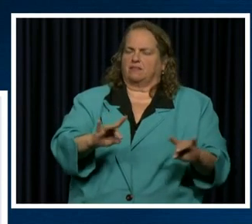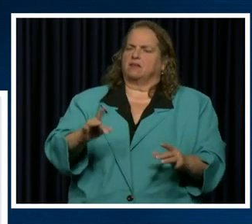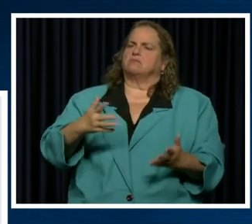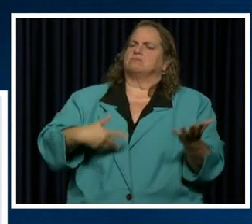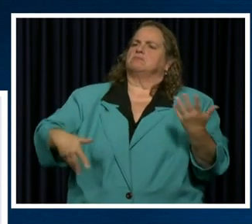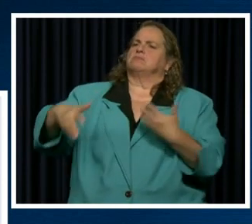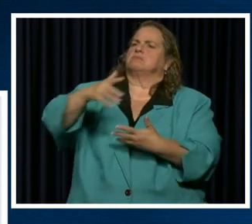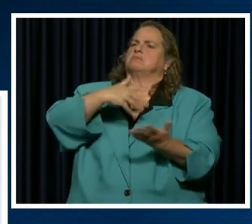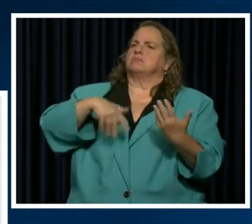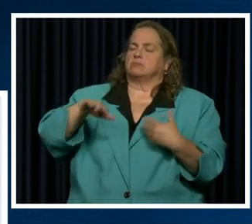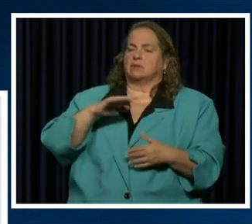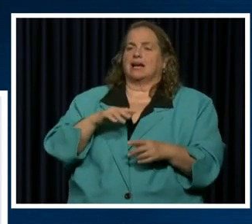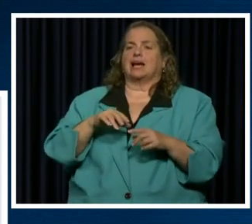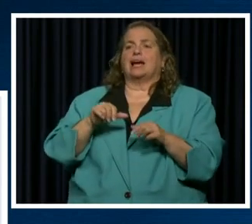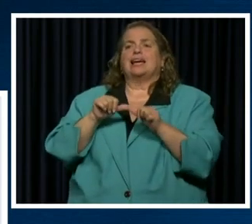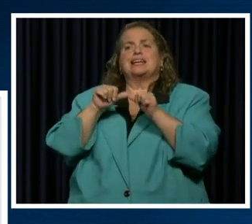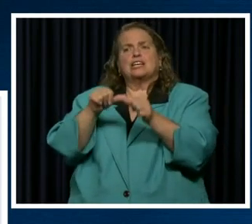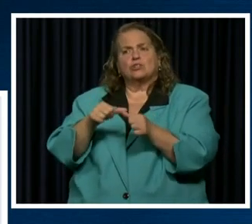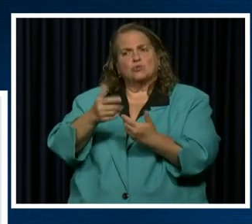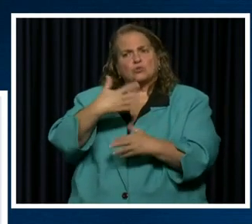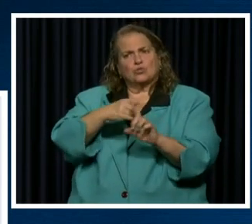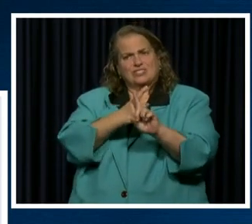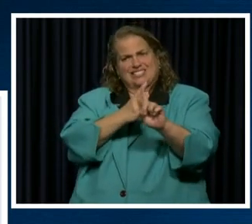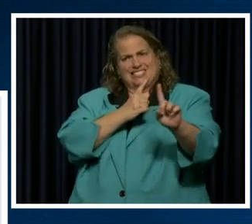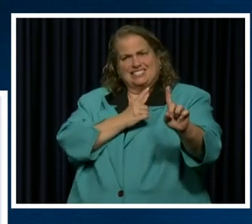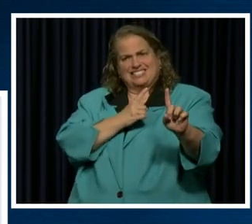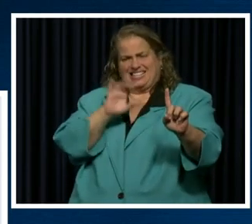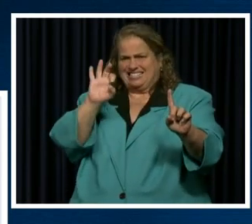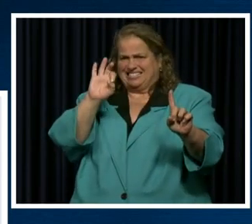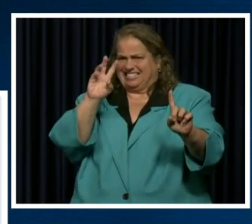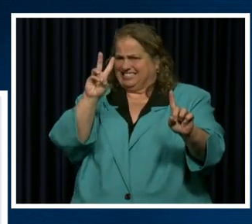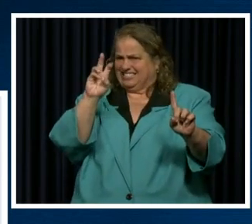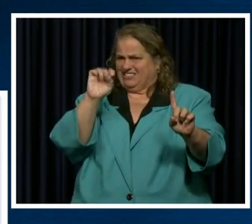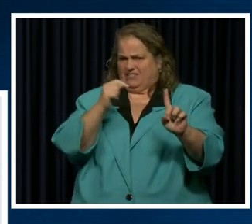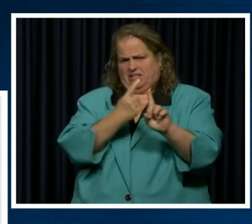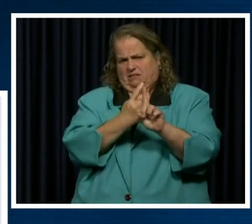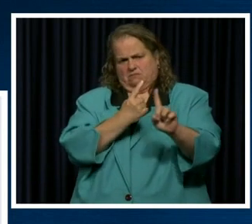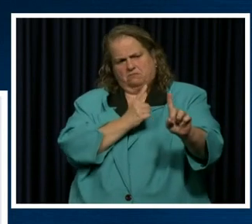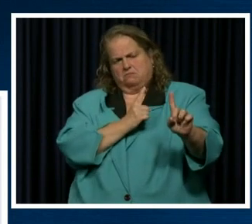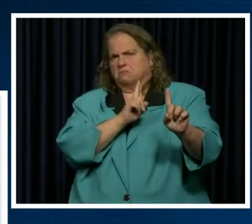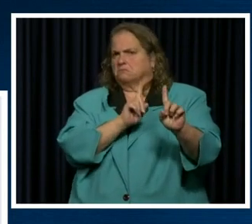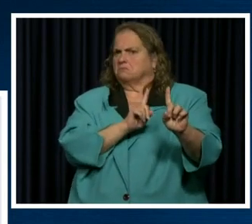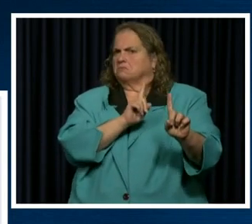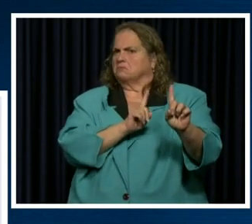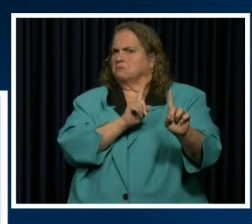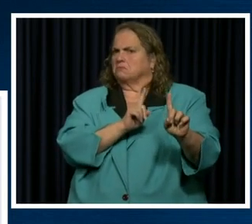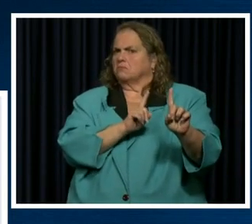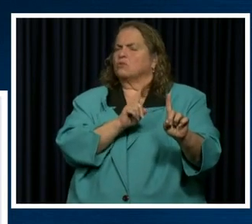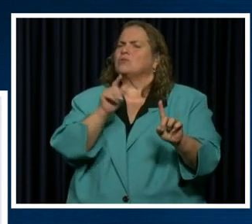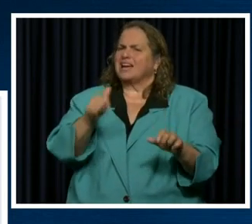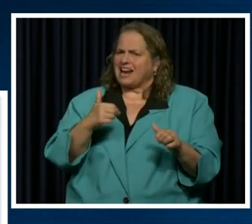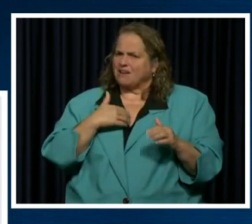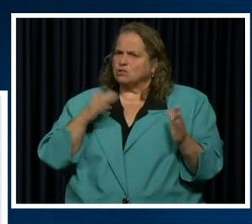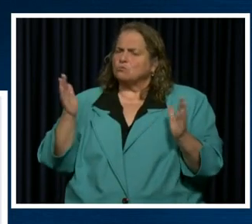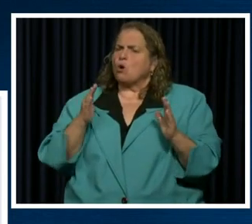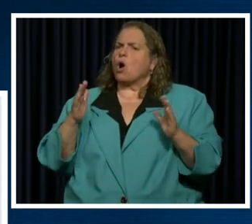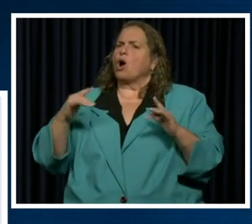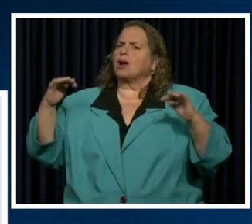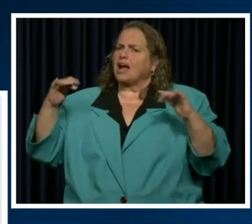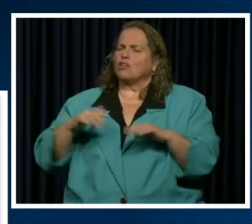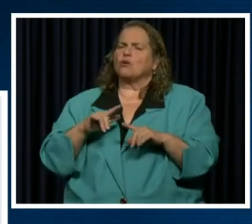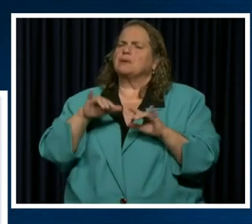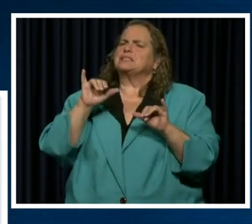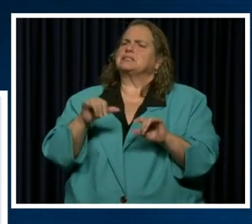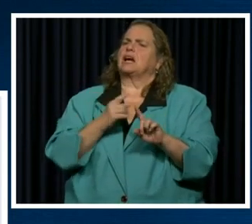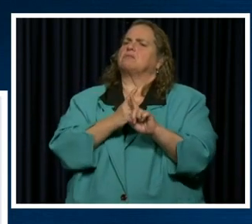Continue to practice social distancing. Keep more than six feet between yourself and other people so you can have a smaller gathering. Just stay further